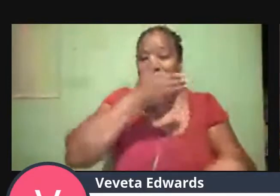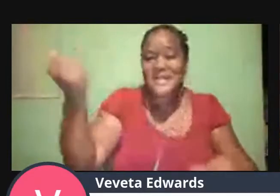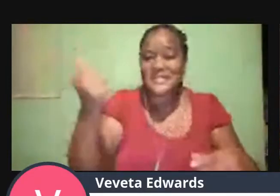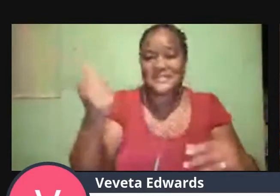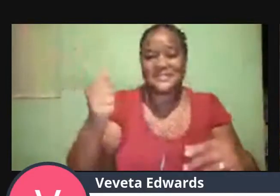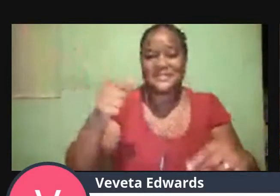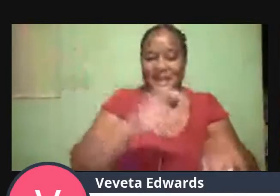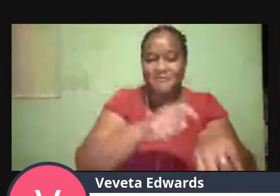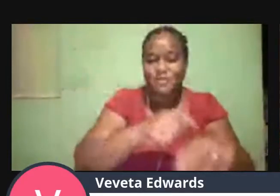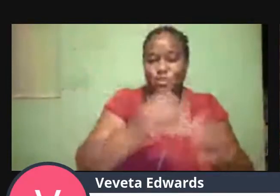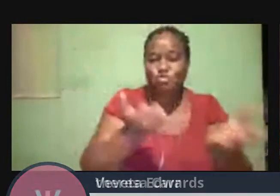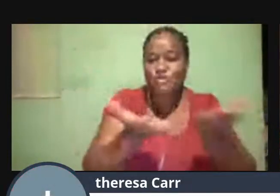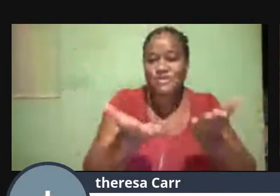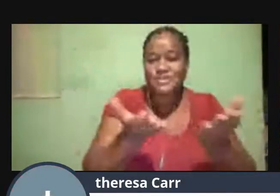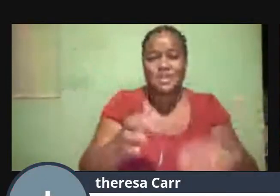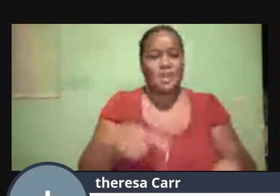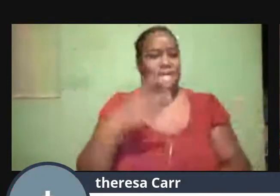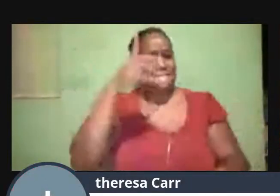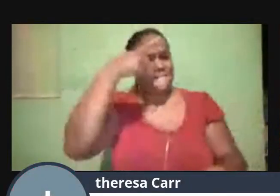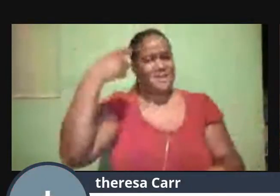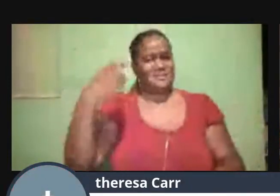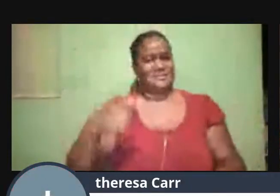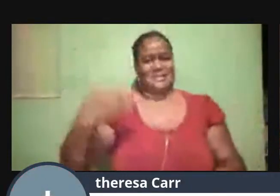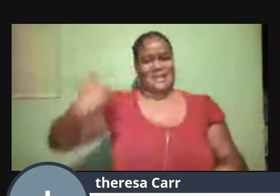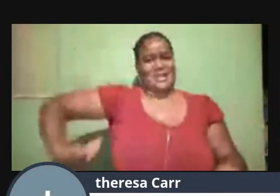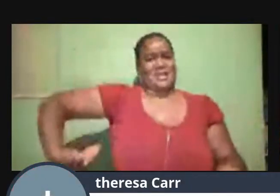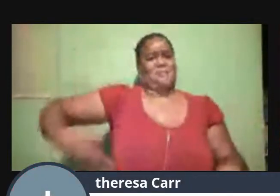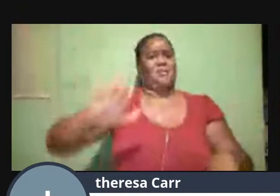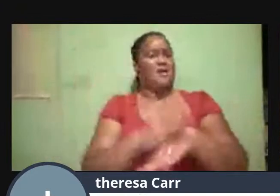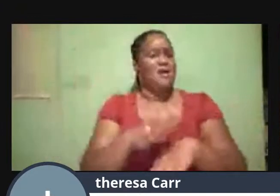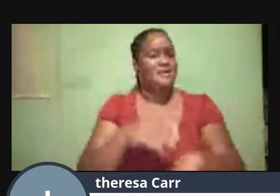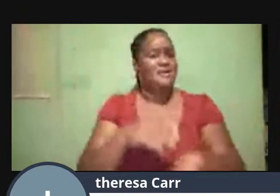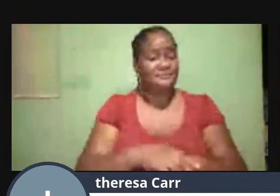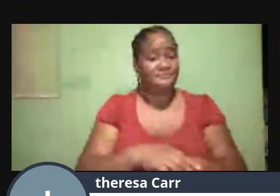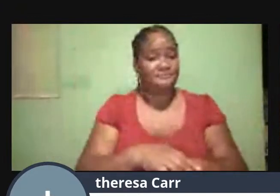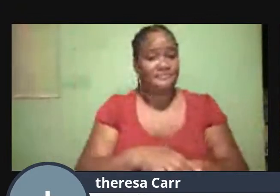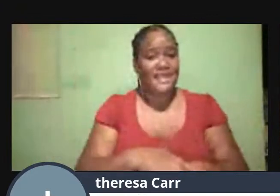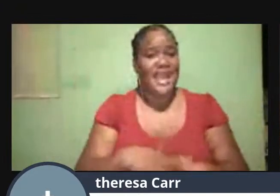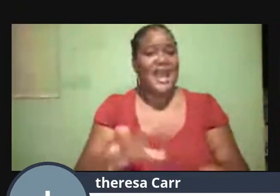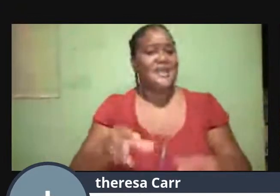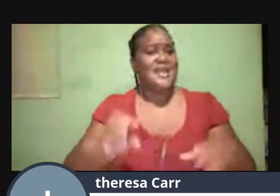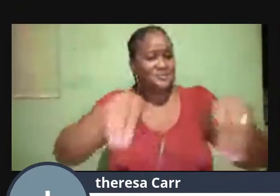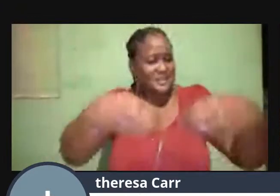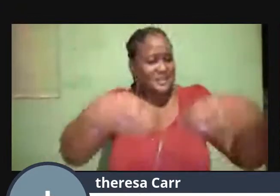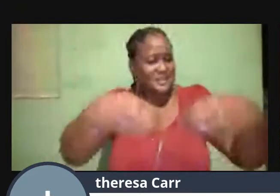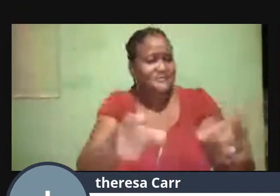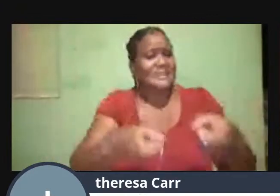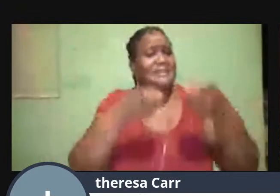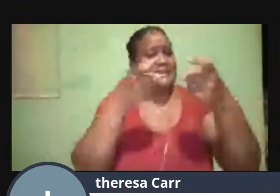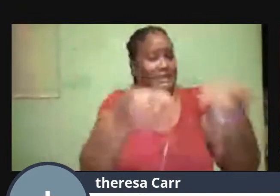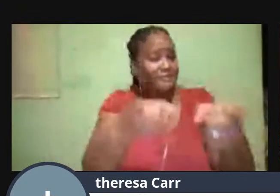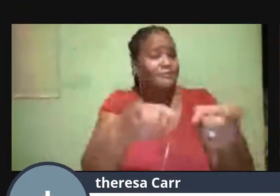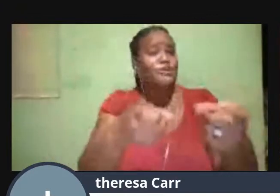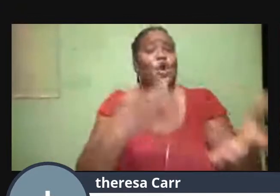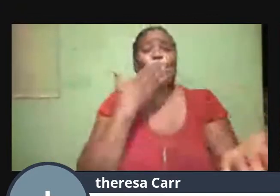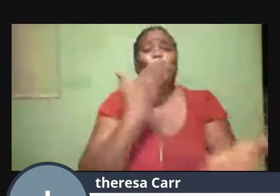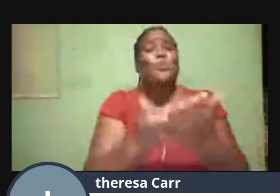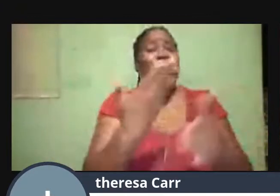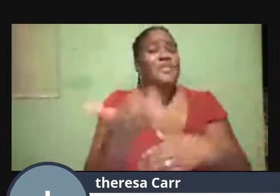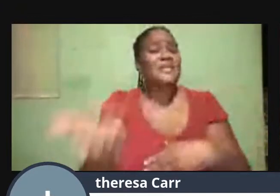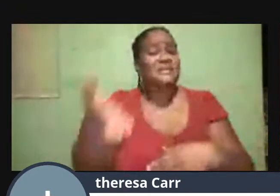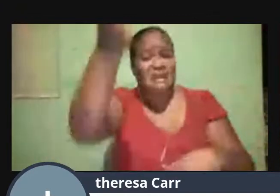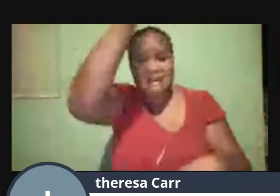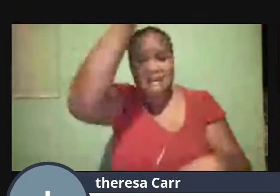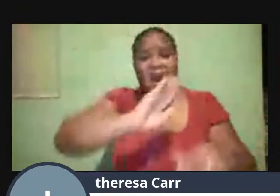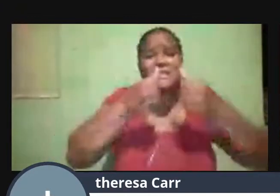Because I am on. And I am going to give gifts. Yes. I like to give away. I like to give good things. God has blessed